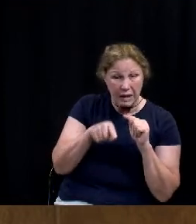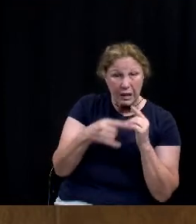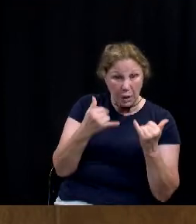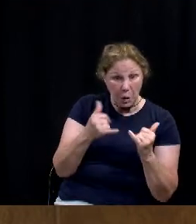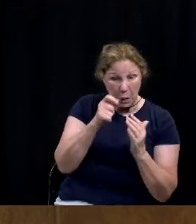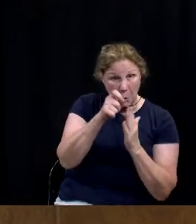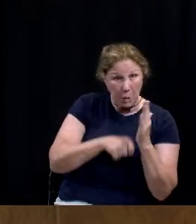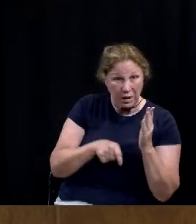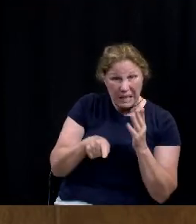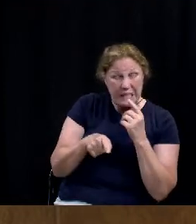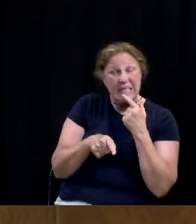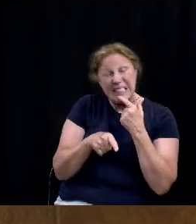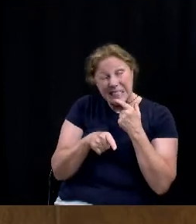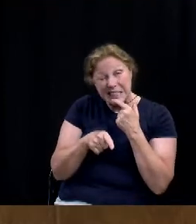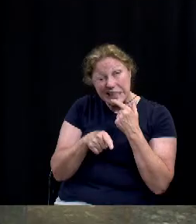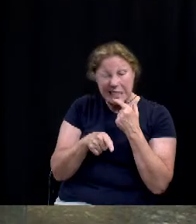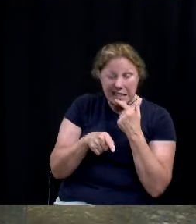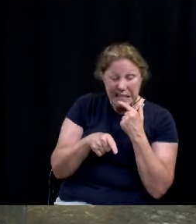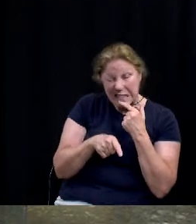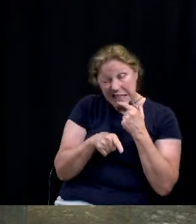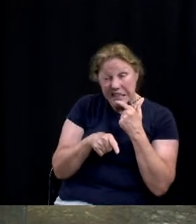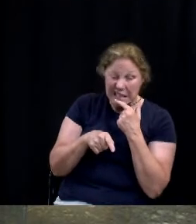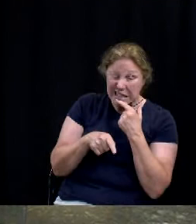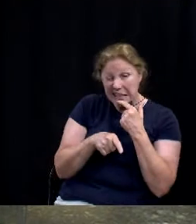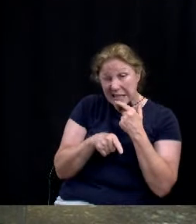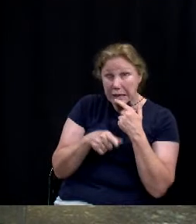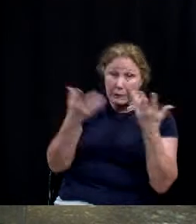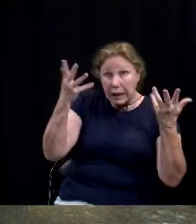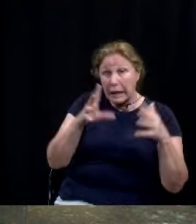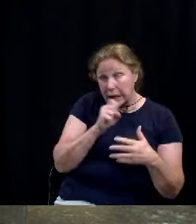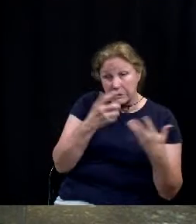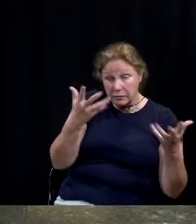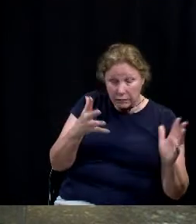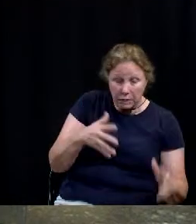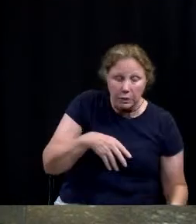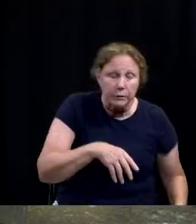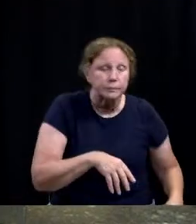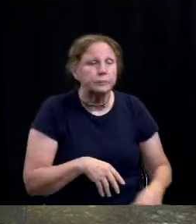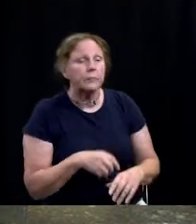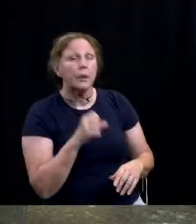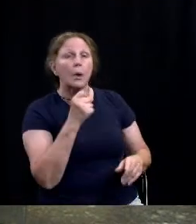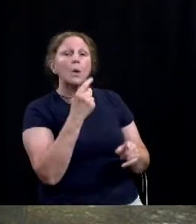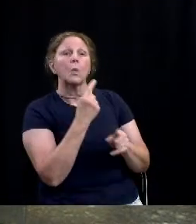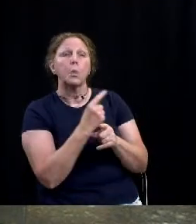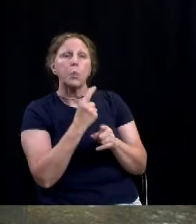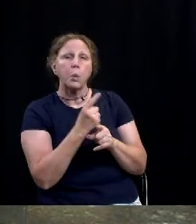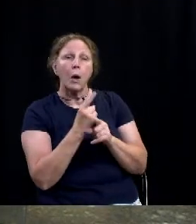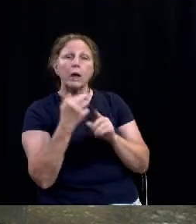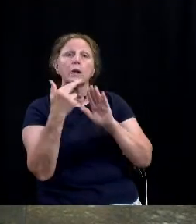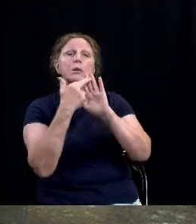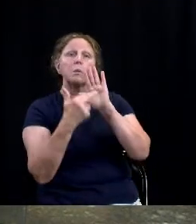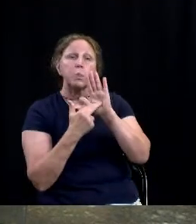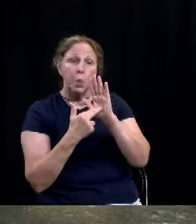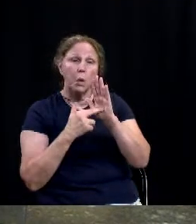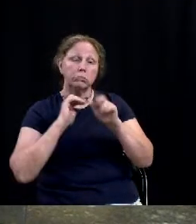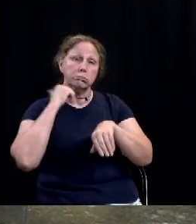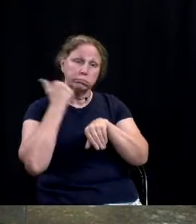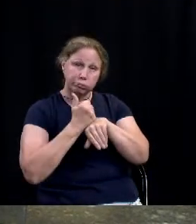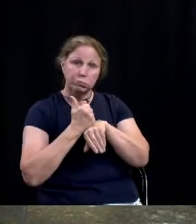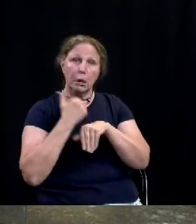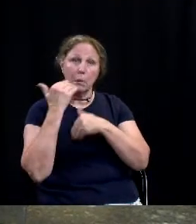I mean, that's... So... It is what it It is... Right. The statutory process I was just talking about, if it's run